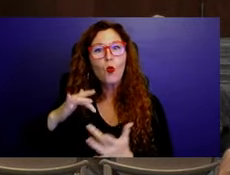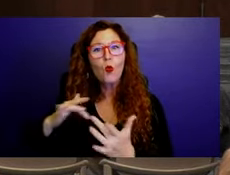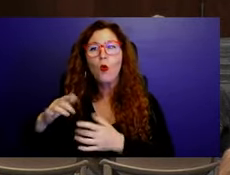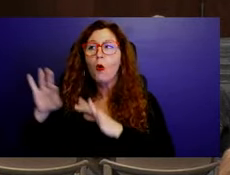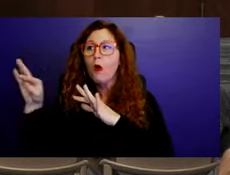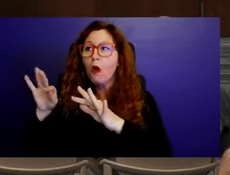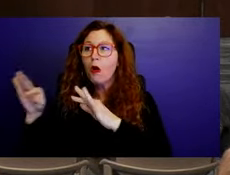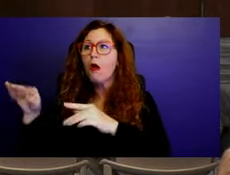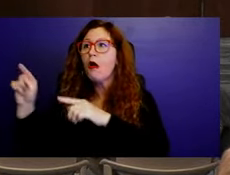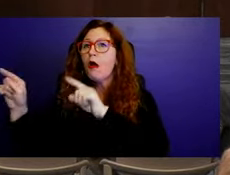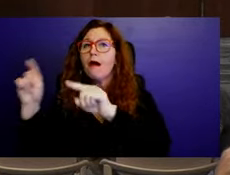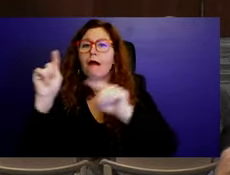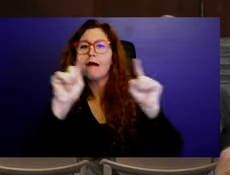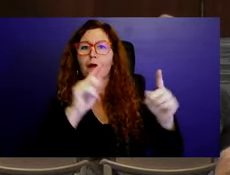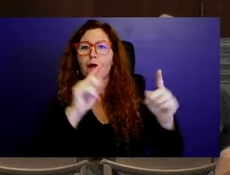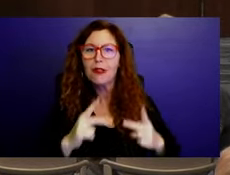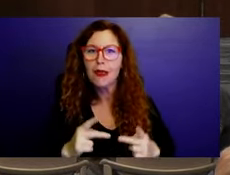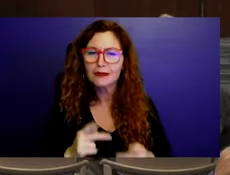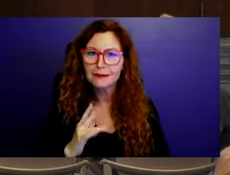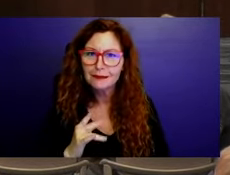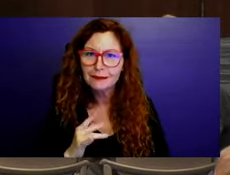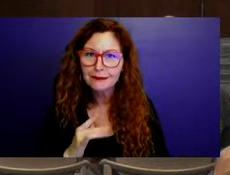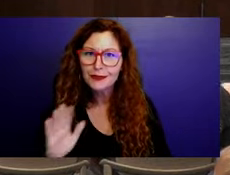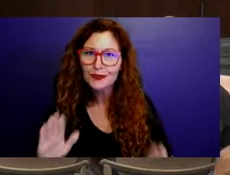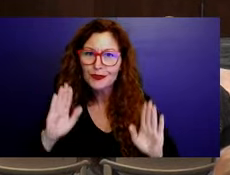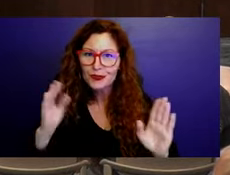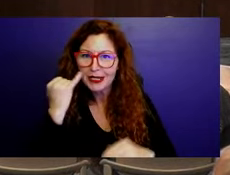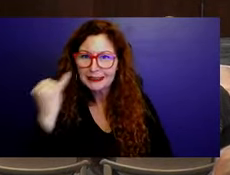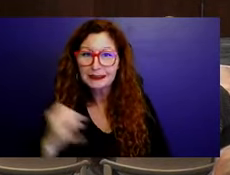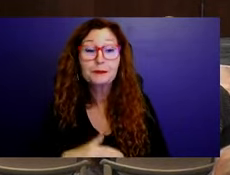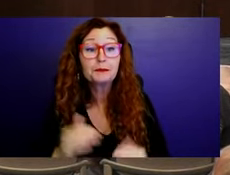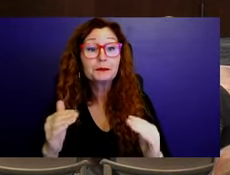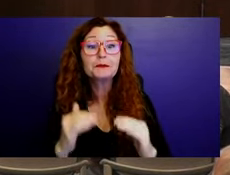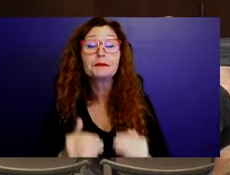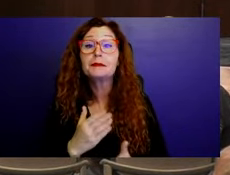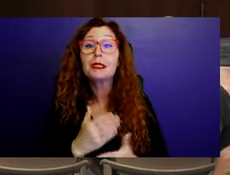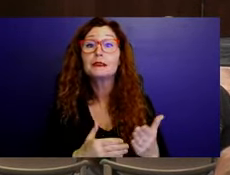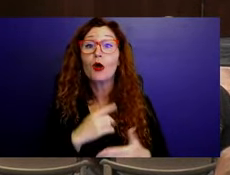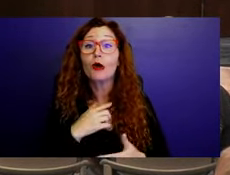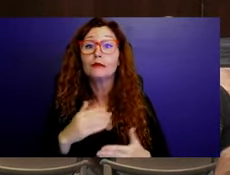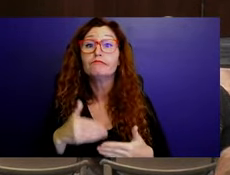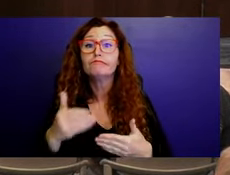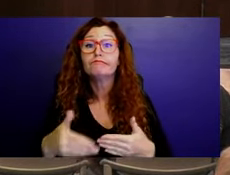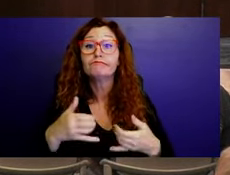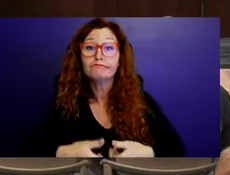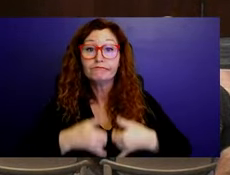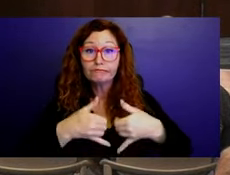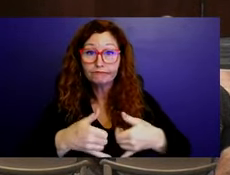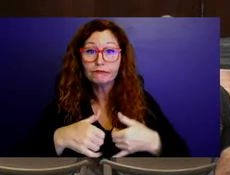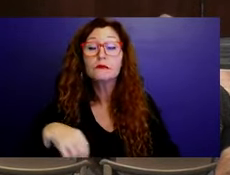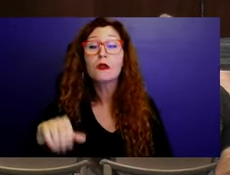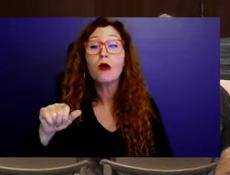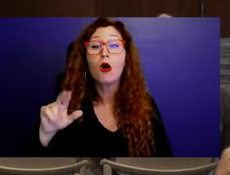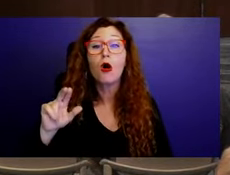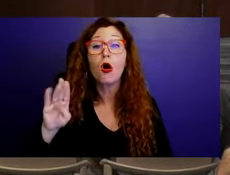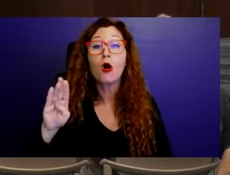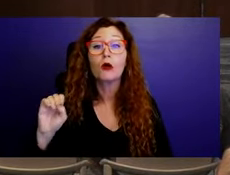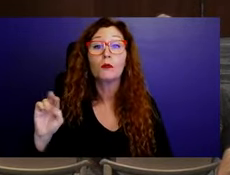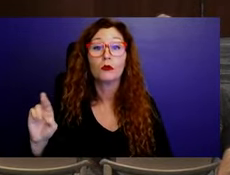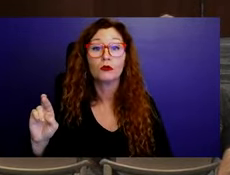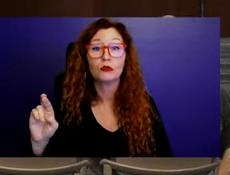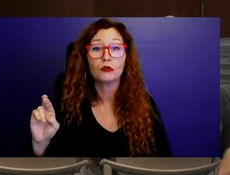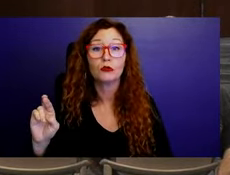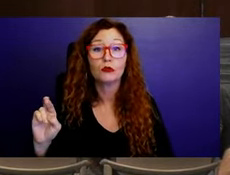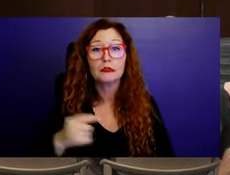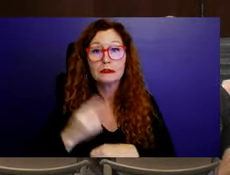item on the agenda is our second and final proclamation. This is for Arbor Day, and I just want to confirm is Linda Anderson